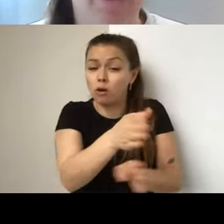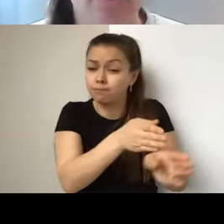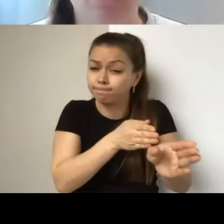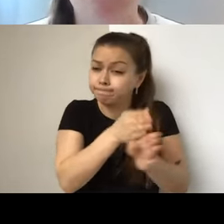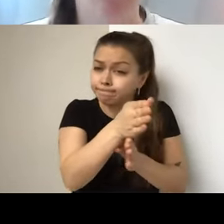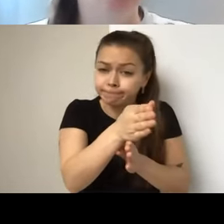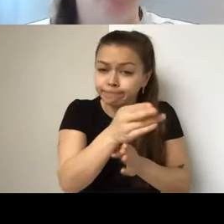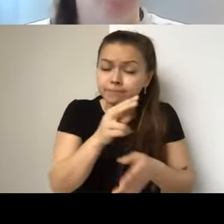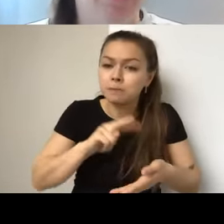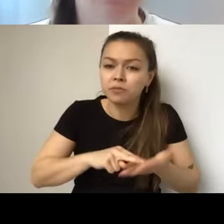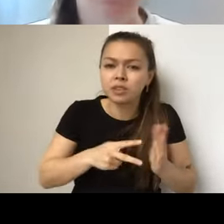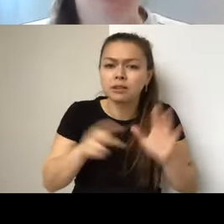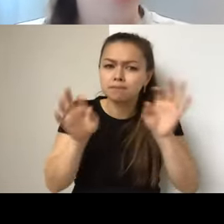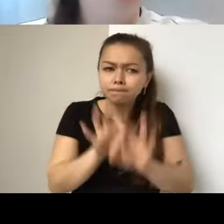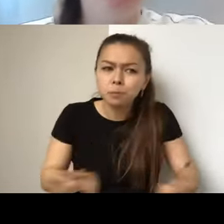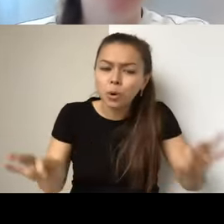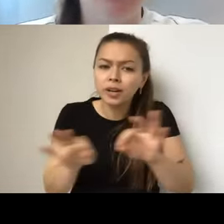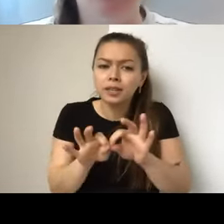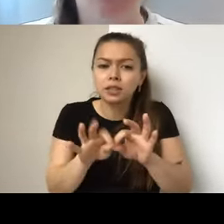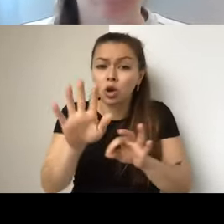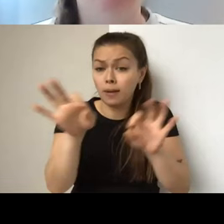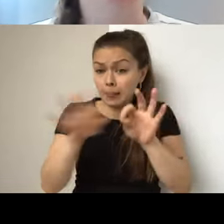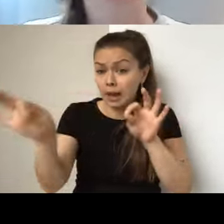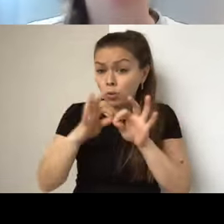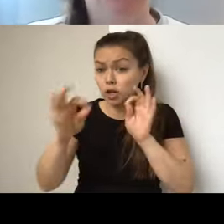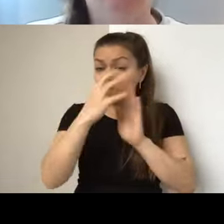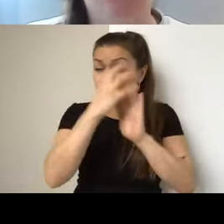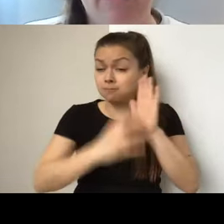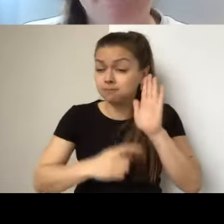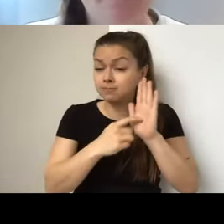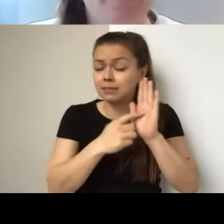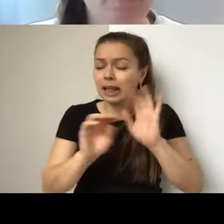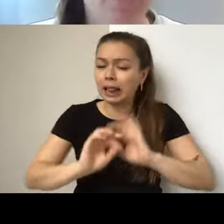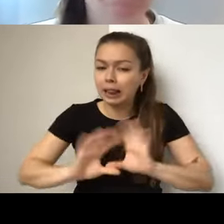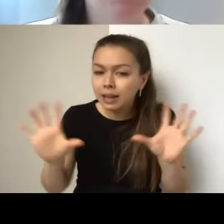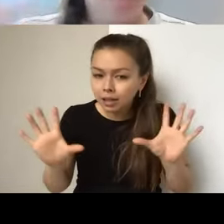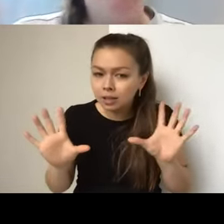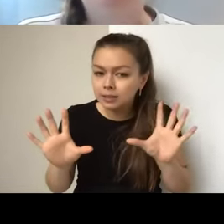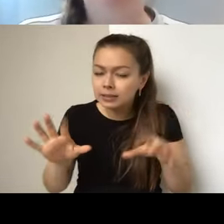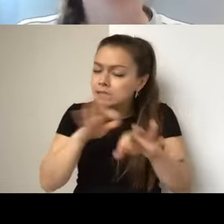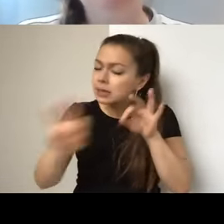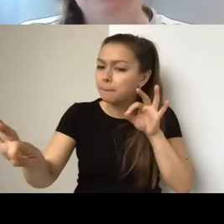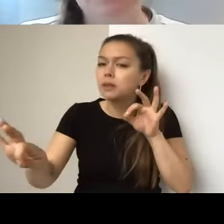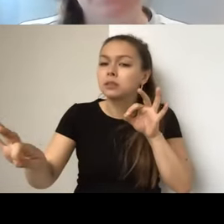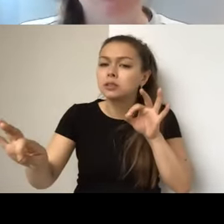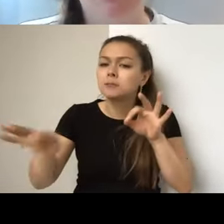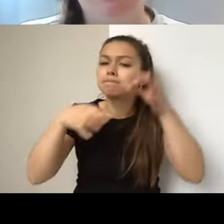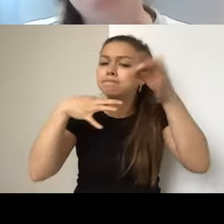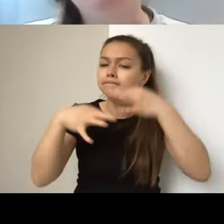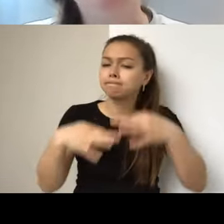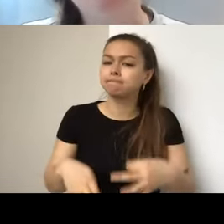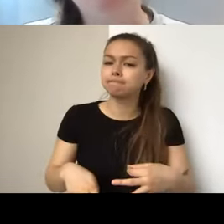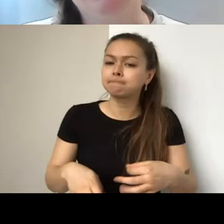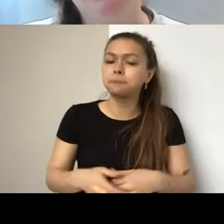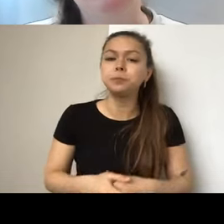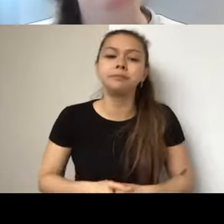like applying to a project grant through the music stream or through the dance stream. Um, and kind of tying in with that,